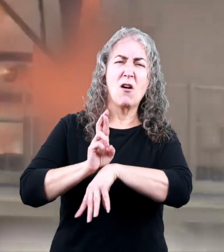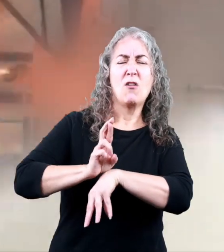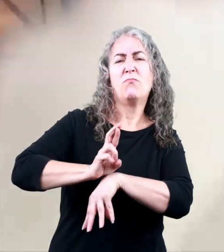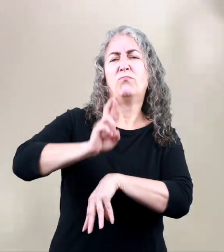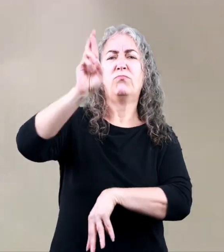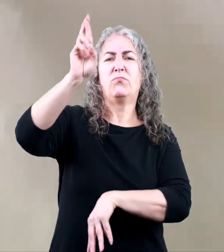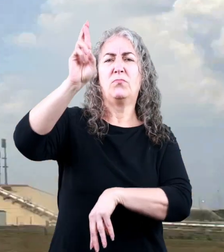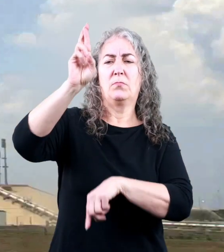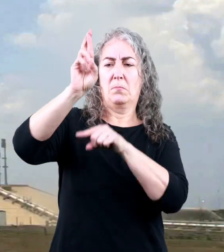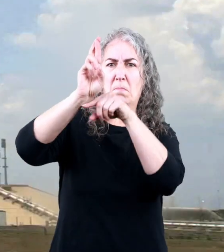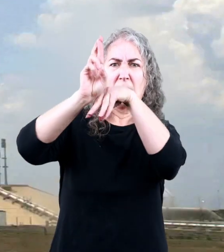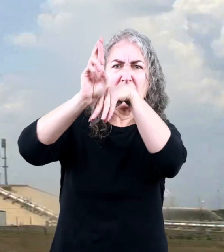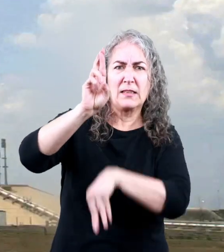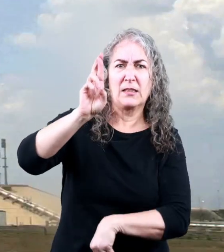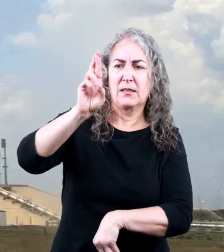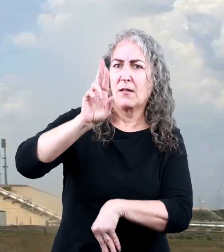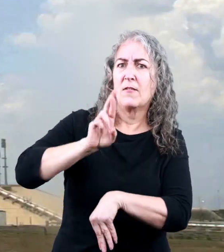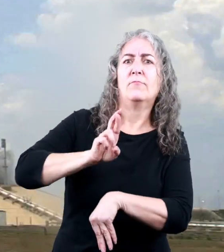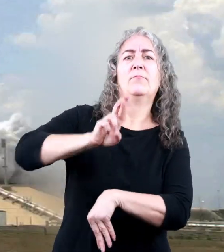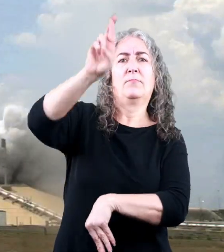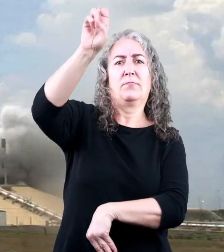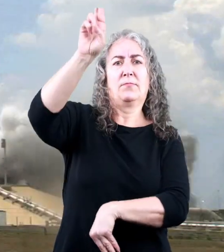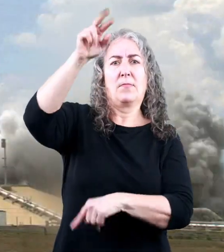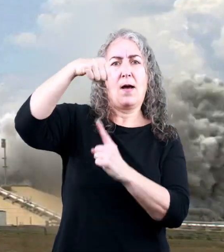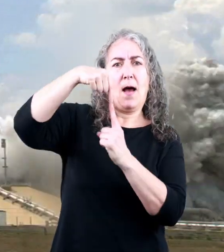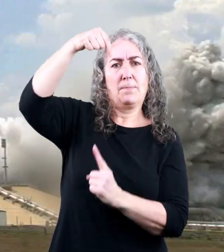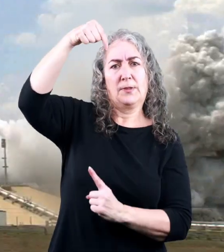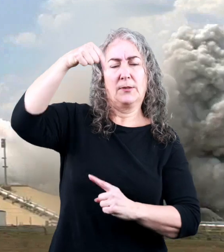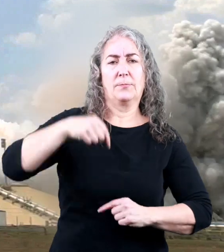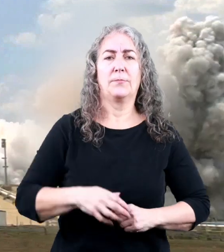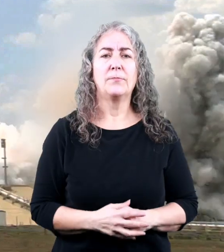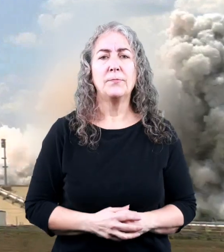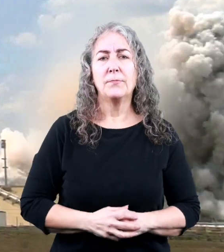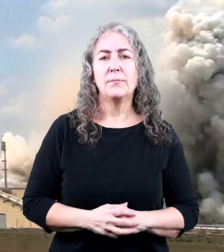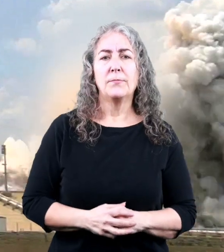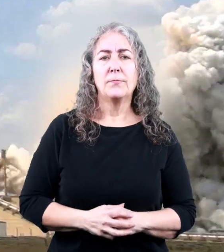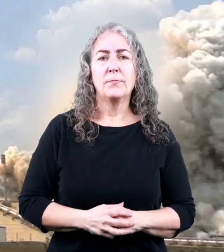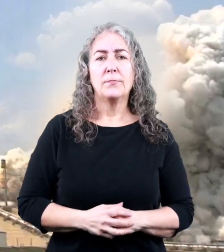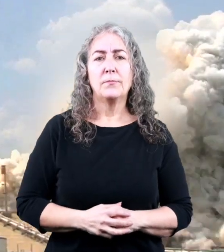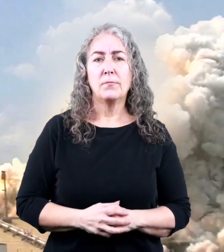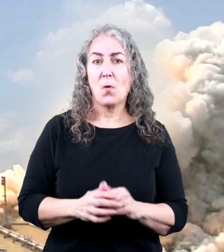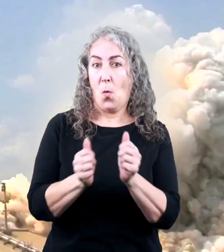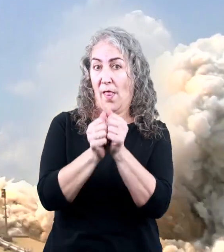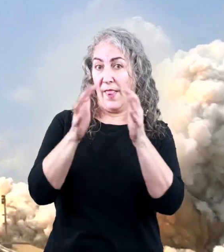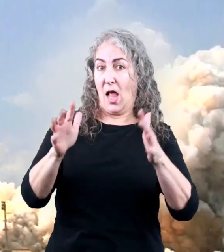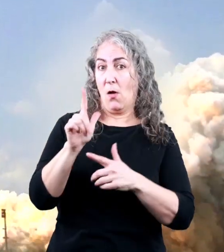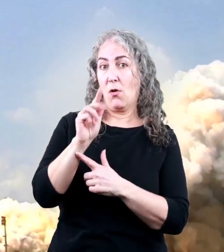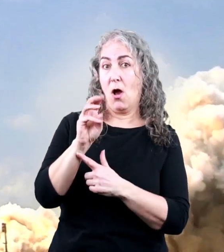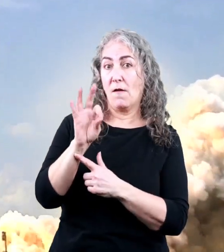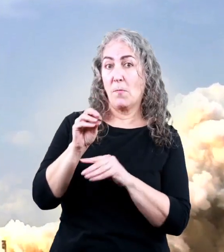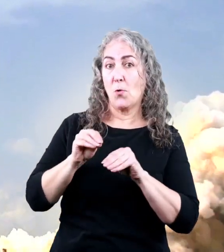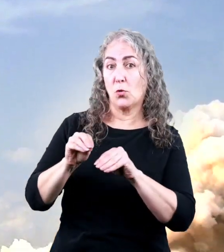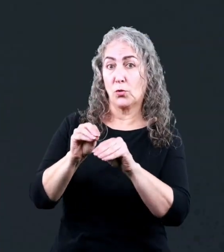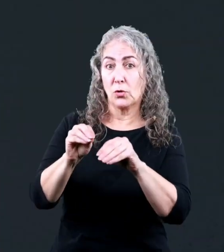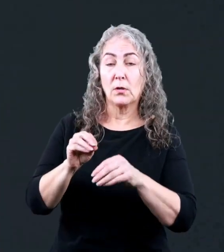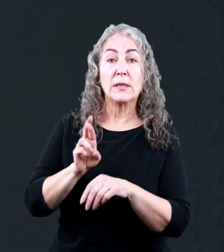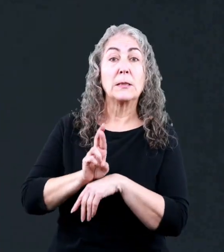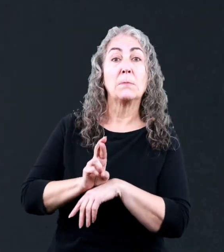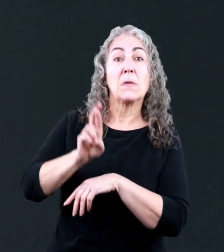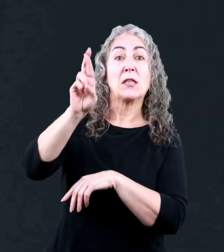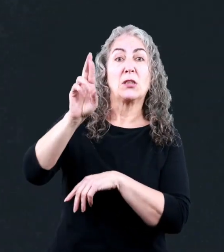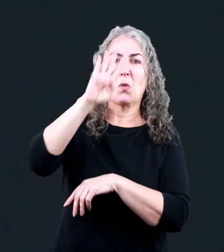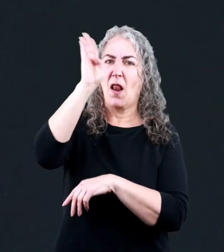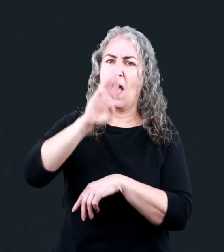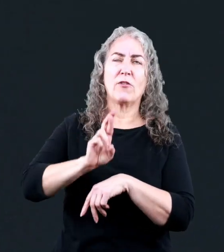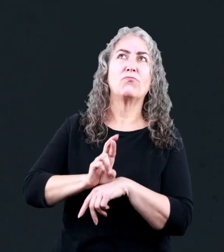rocket moves downward, while the rocket moves upward. Without this law of motion, the space